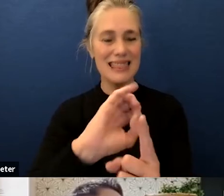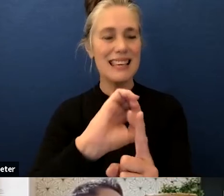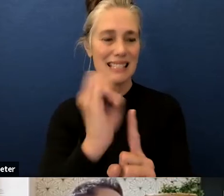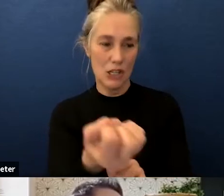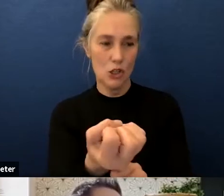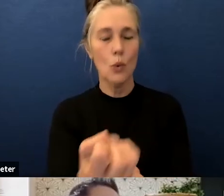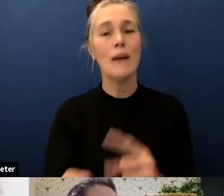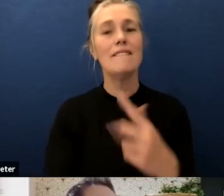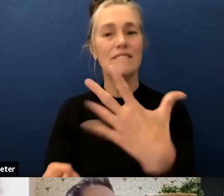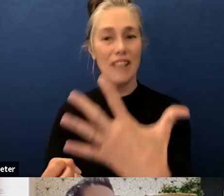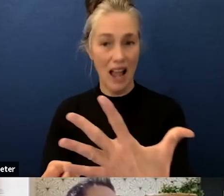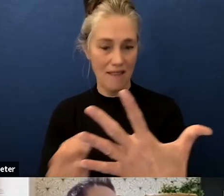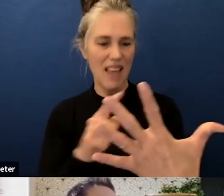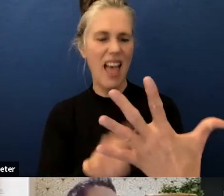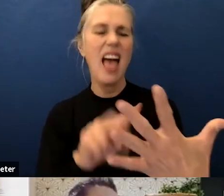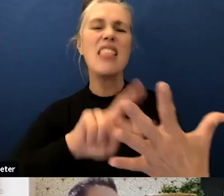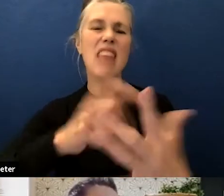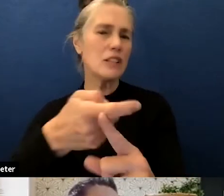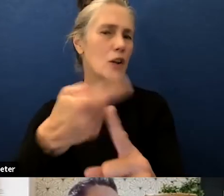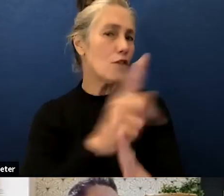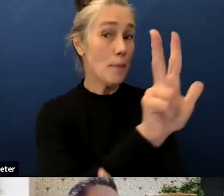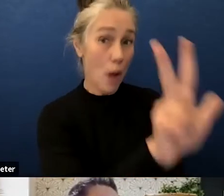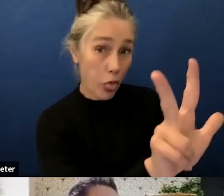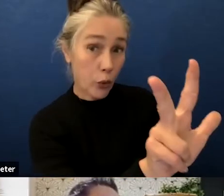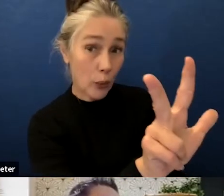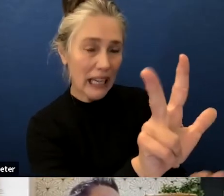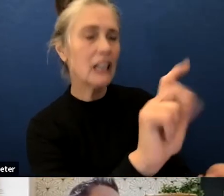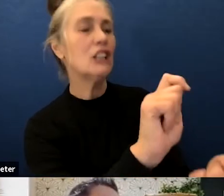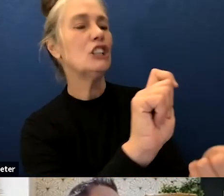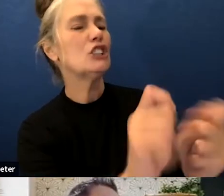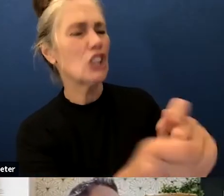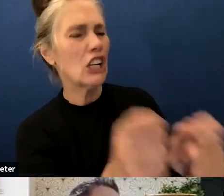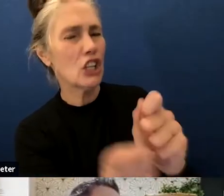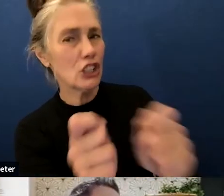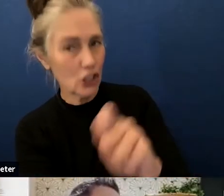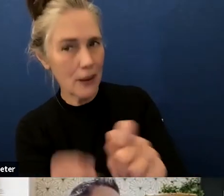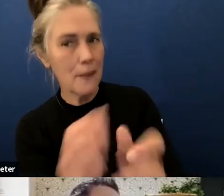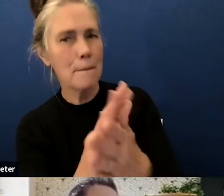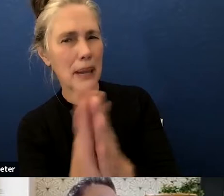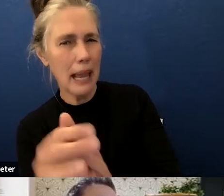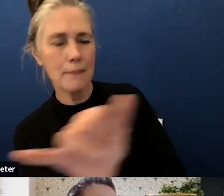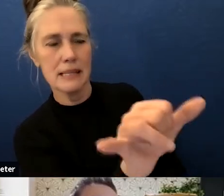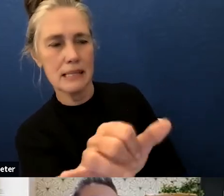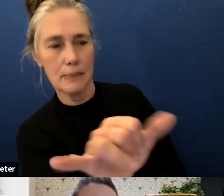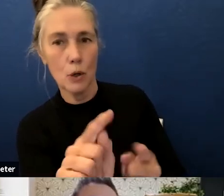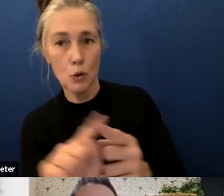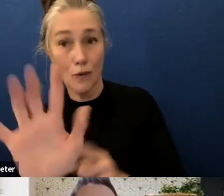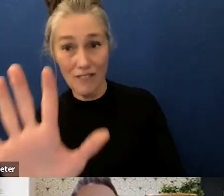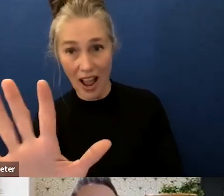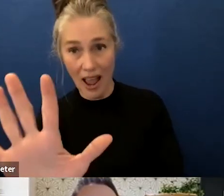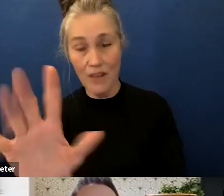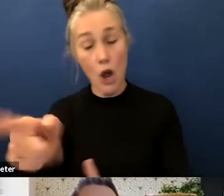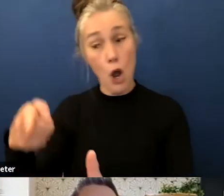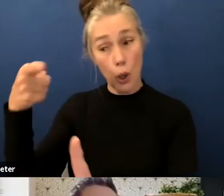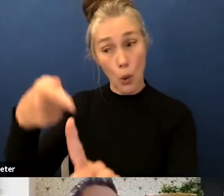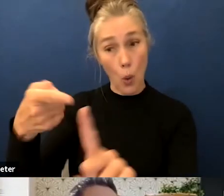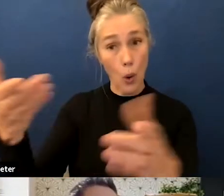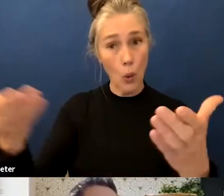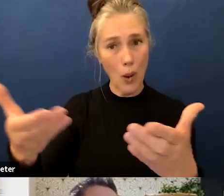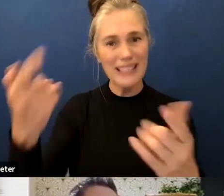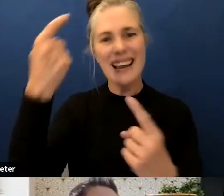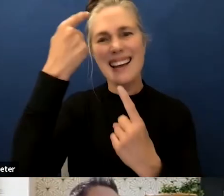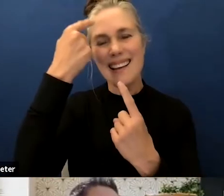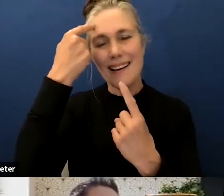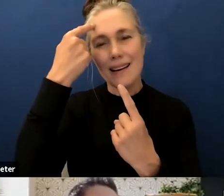three and this goes back to a five and as you can see here the the goal again was to really focus on consideration around